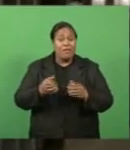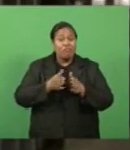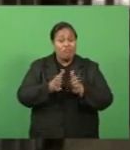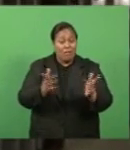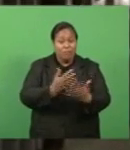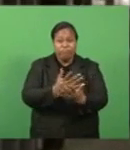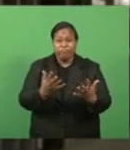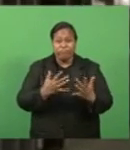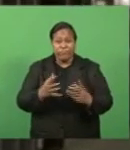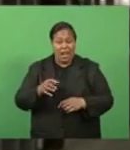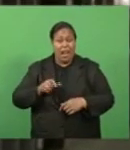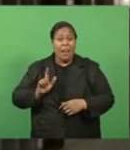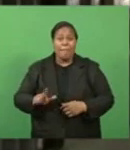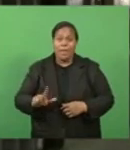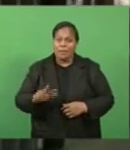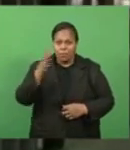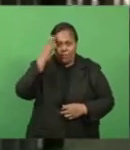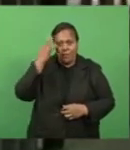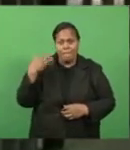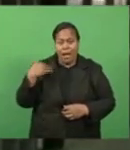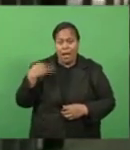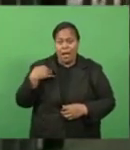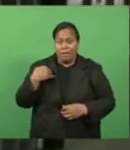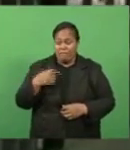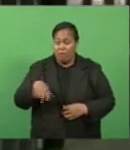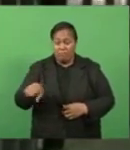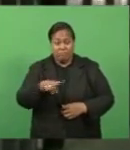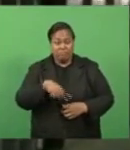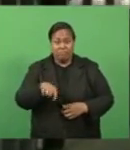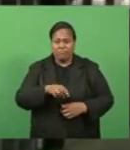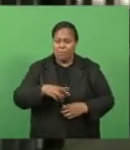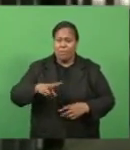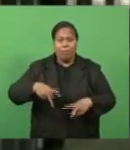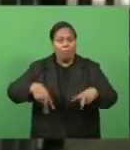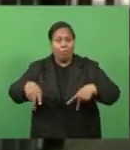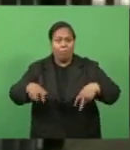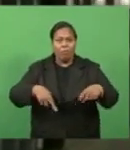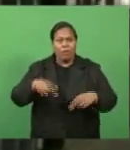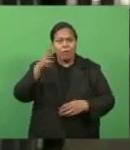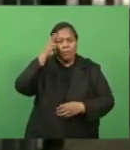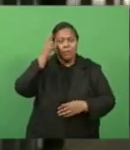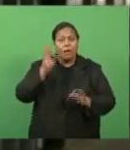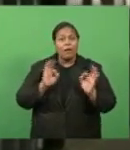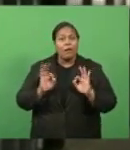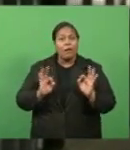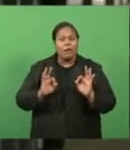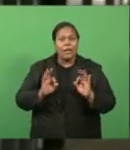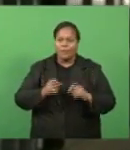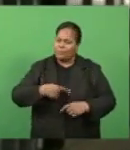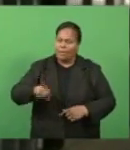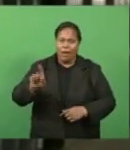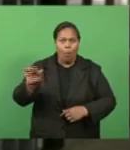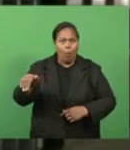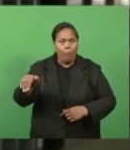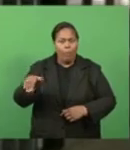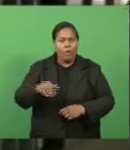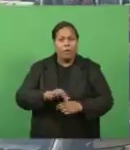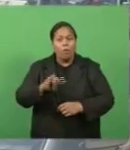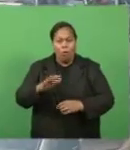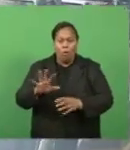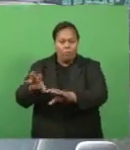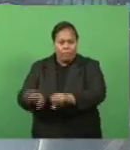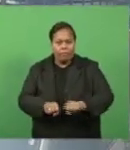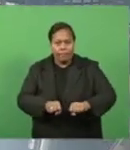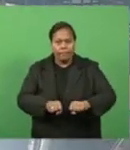were also reminded that even those moving around without any valid reason will be sent home or even arrested.